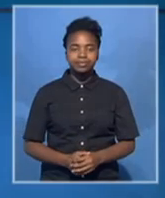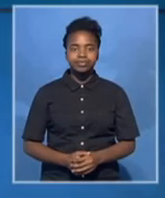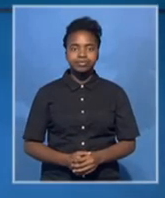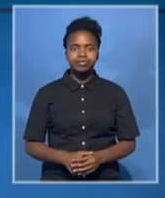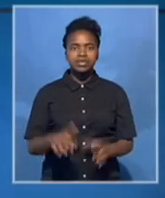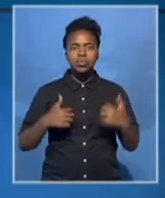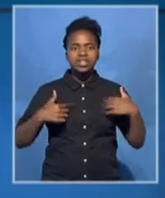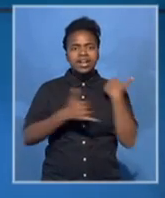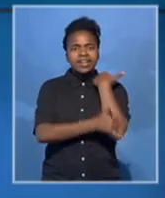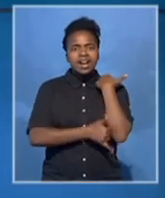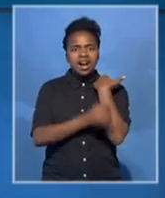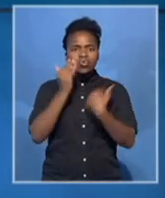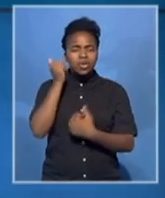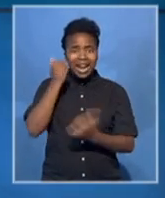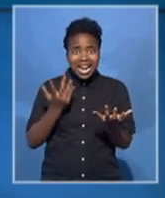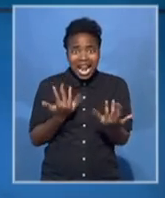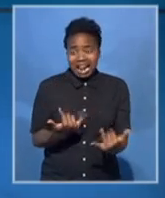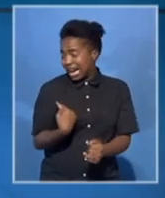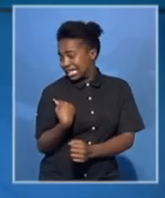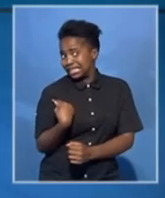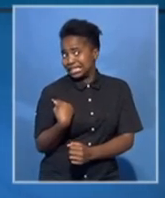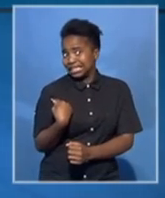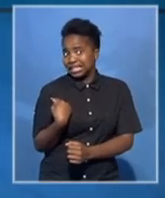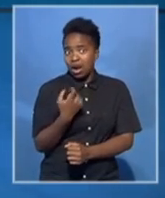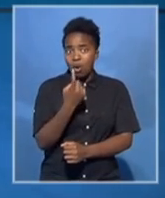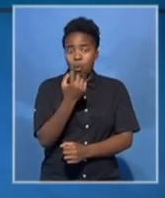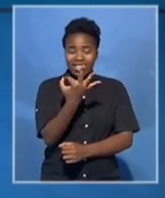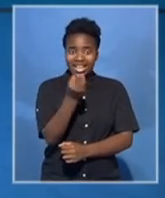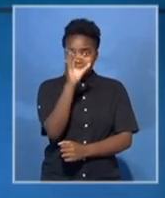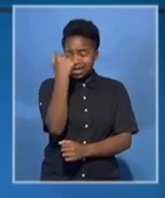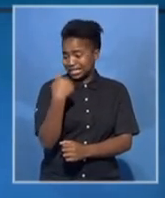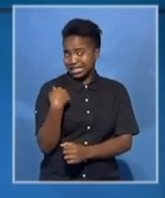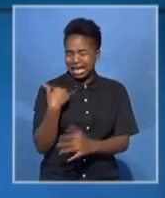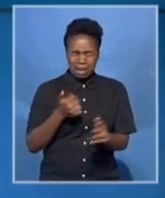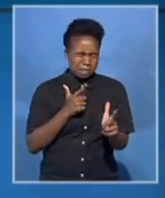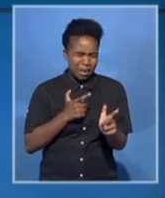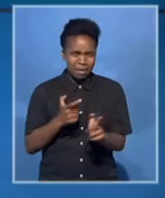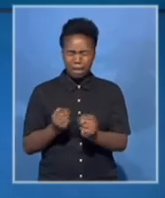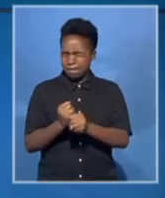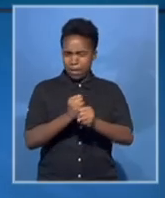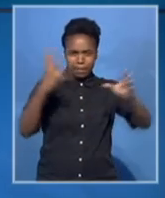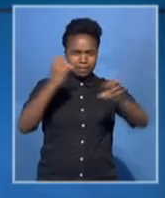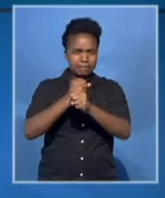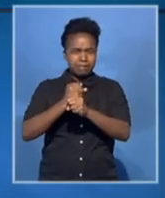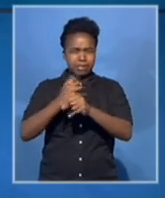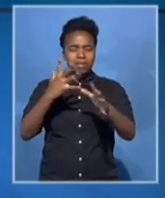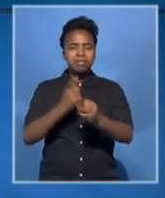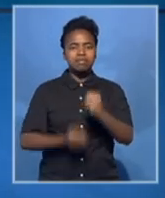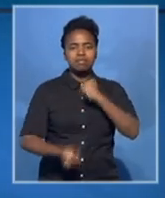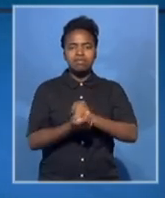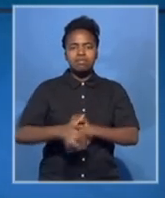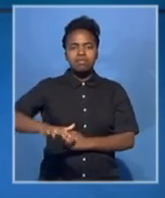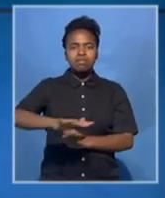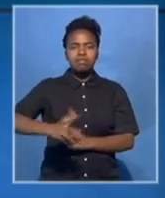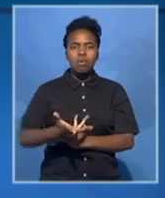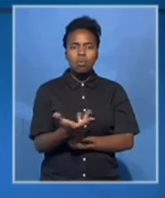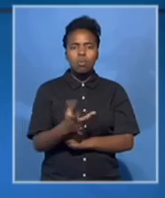In France, where dramatic events have been unfolding in the last half hour, gunfire and explosions have been heard at the site of the hostage